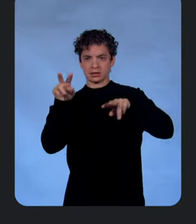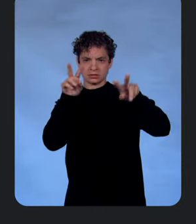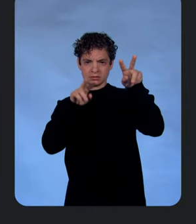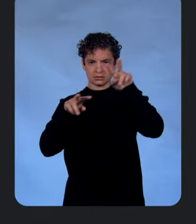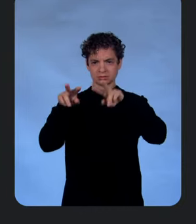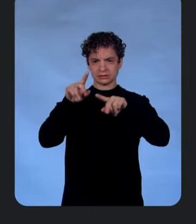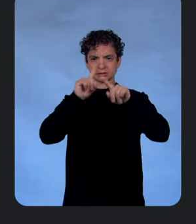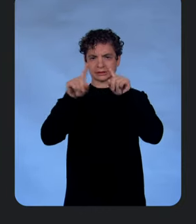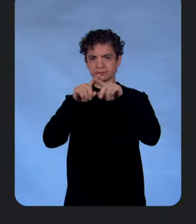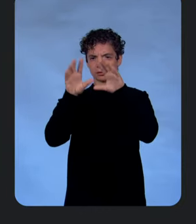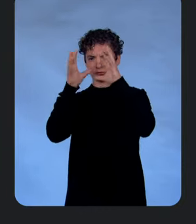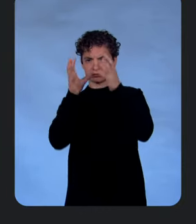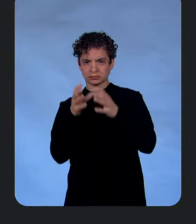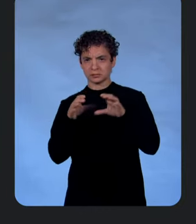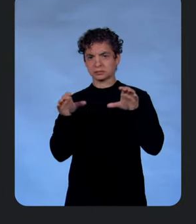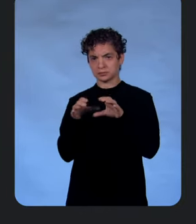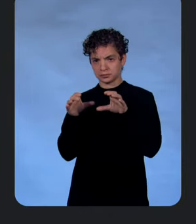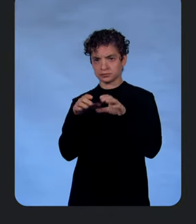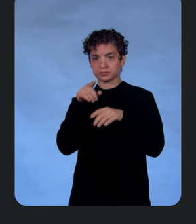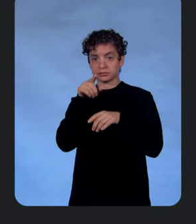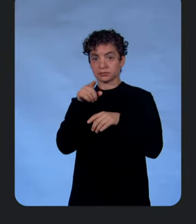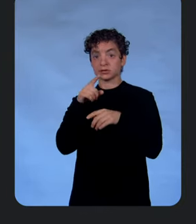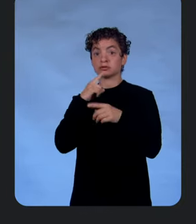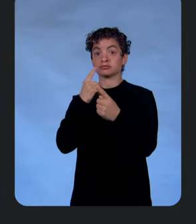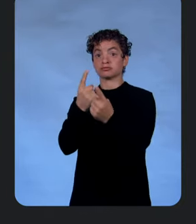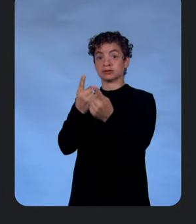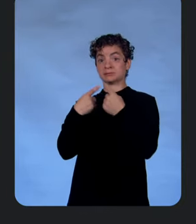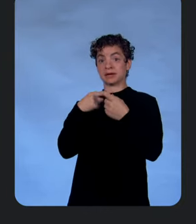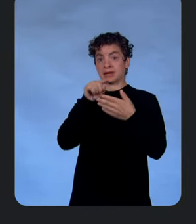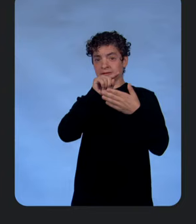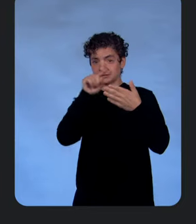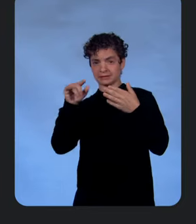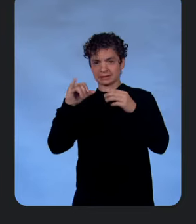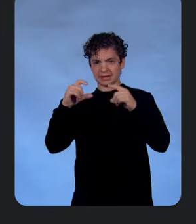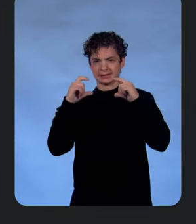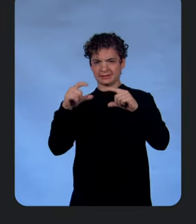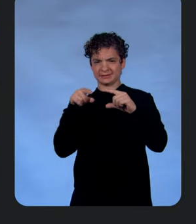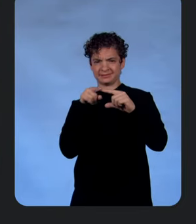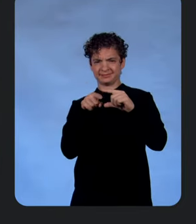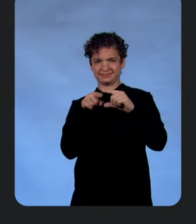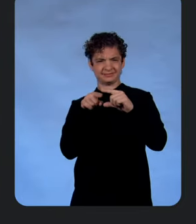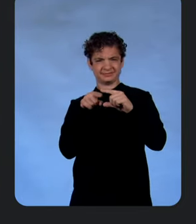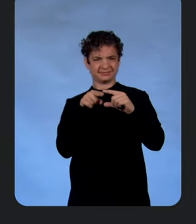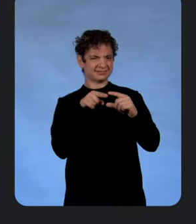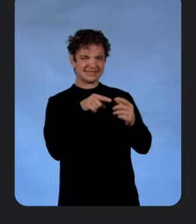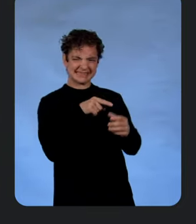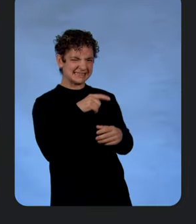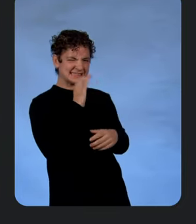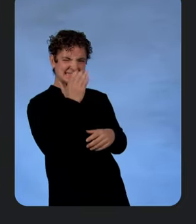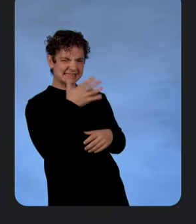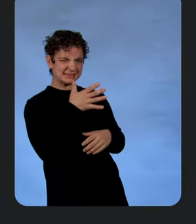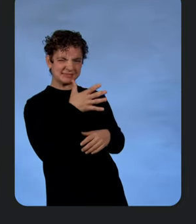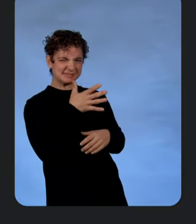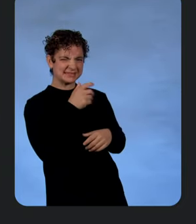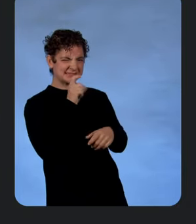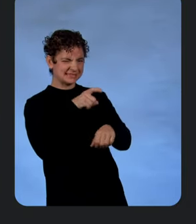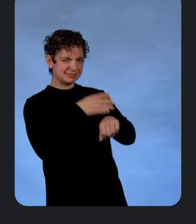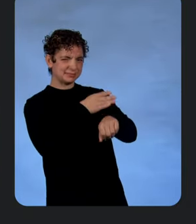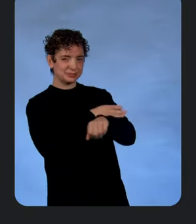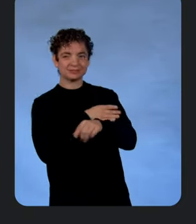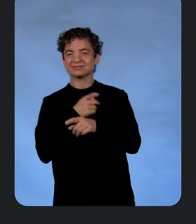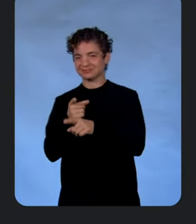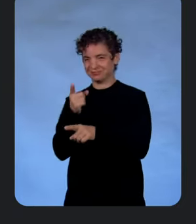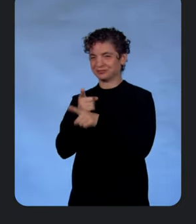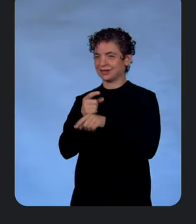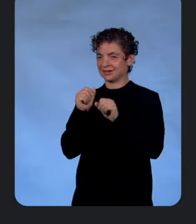And here's the response. Can we understand this response? Is it really easy to diagnose what's going on? I think it could be a little better. Could be a little better. I agree.